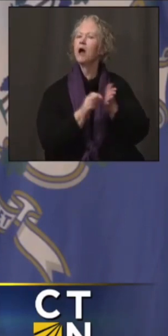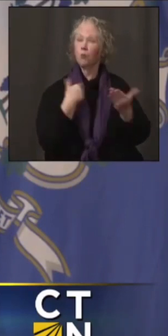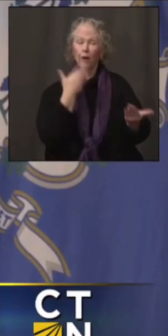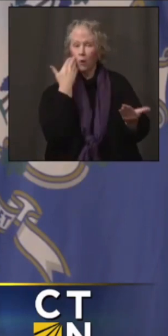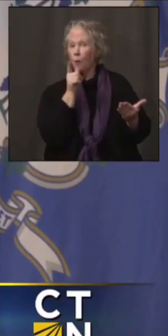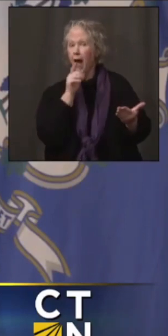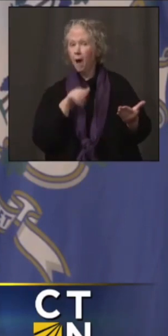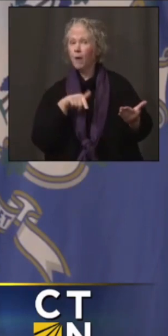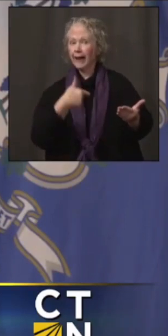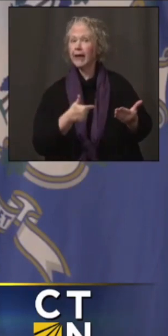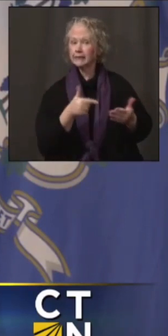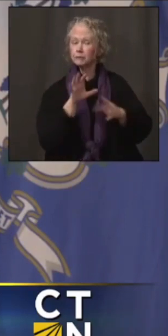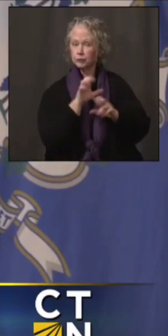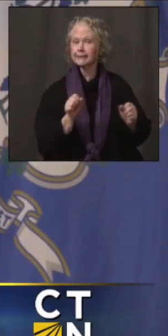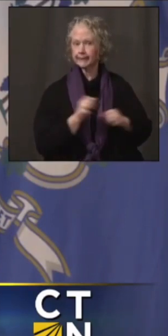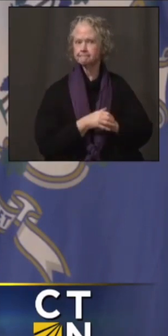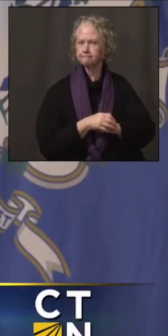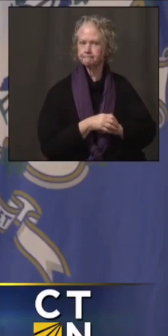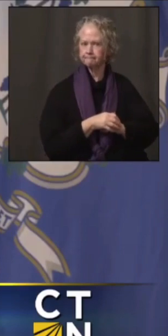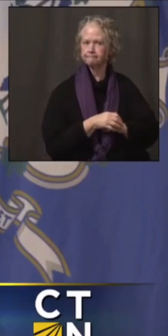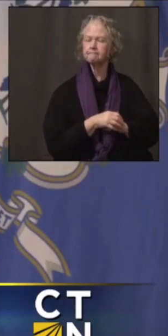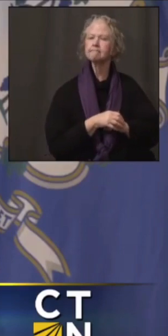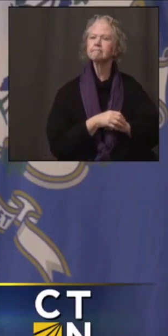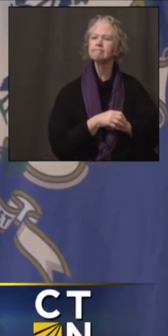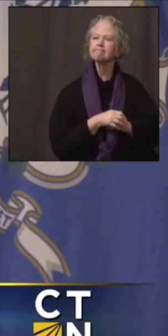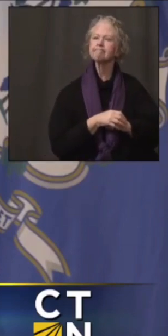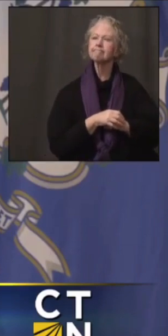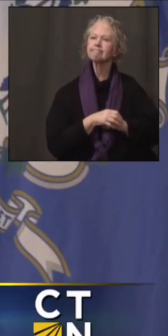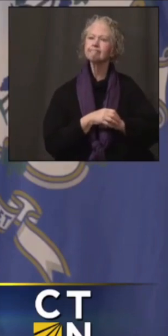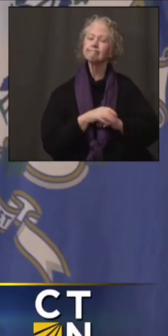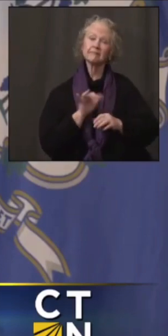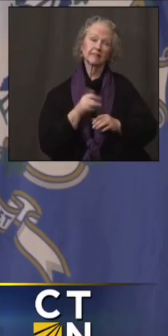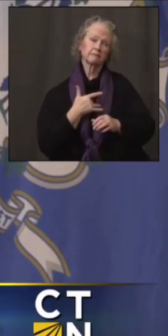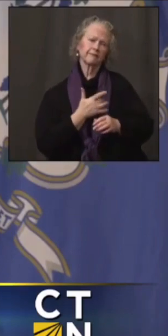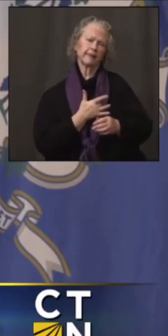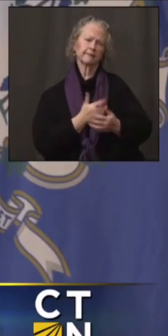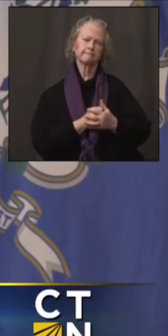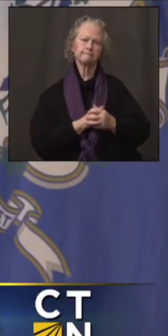And those are my hard fought feelings.